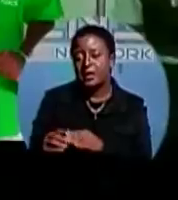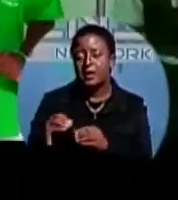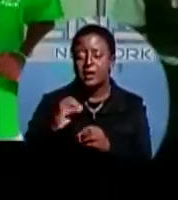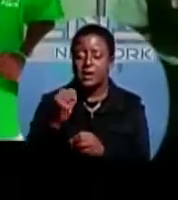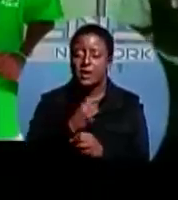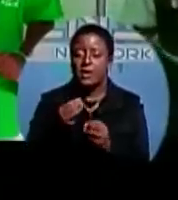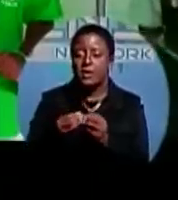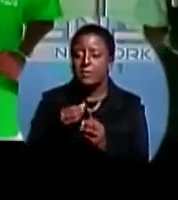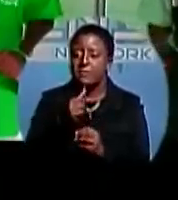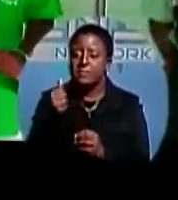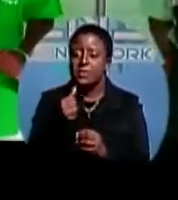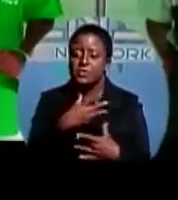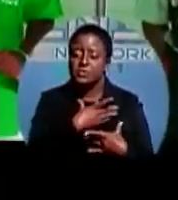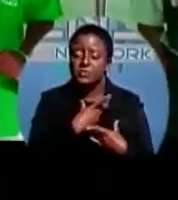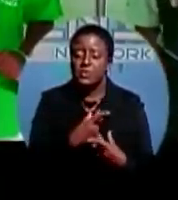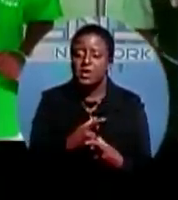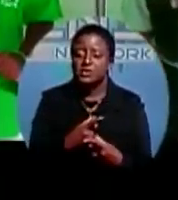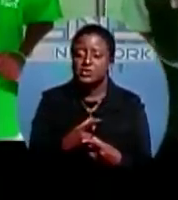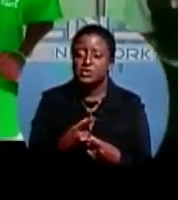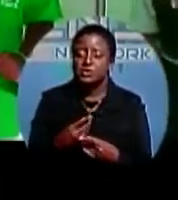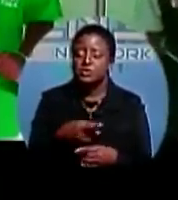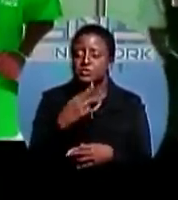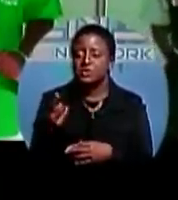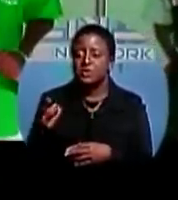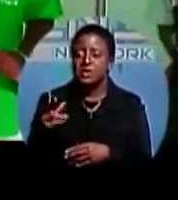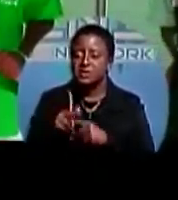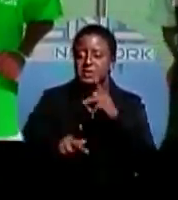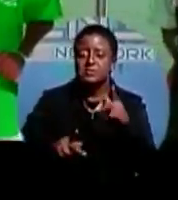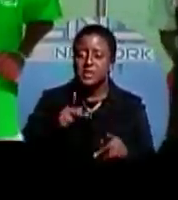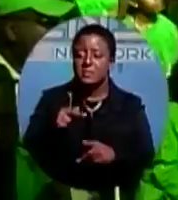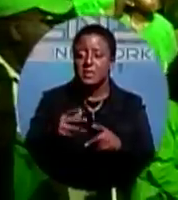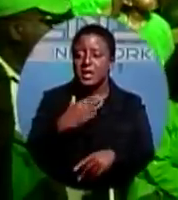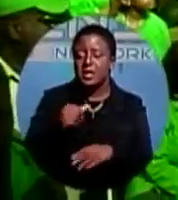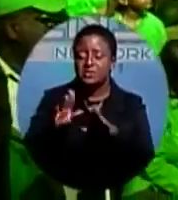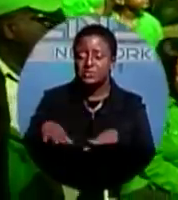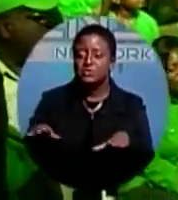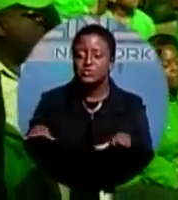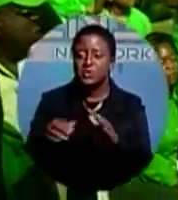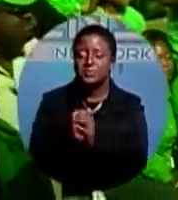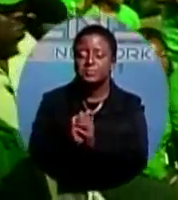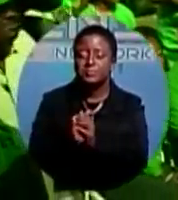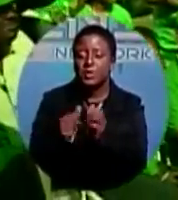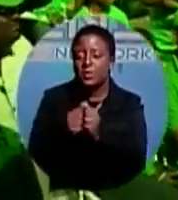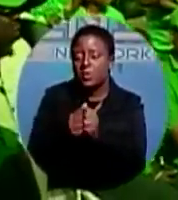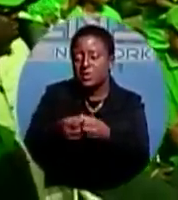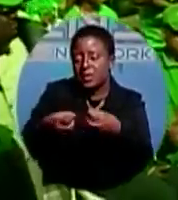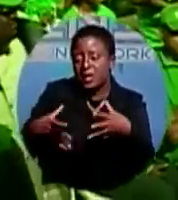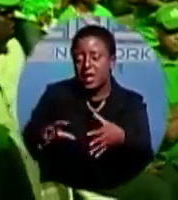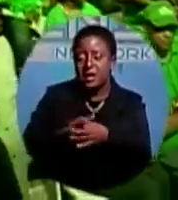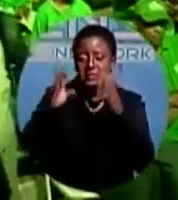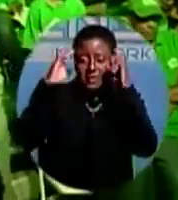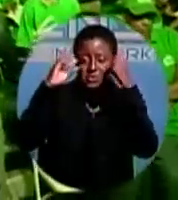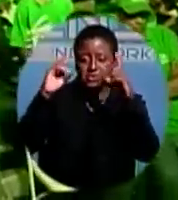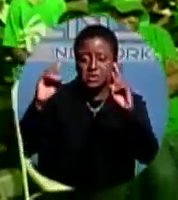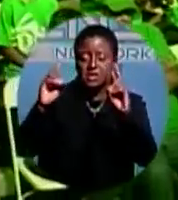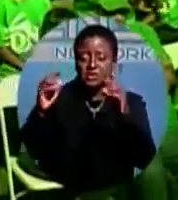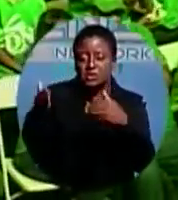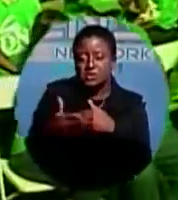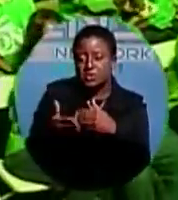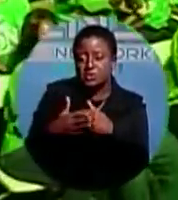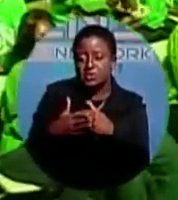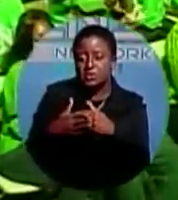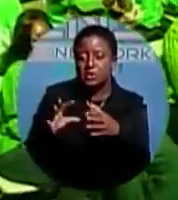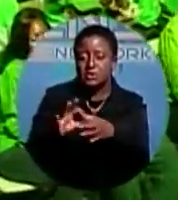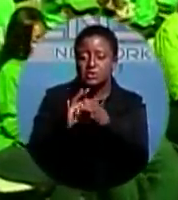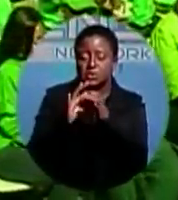resource is our people and our children in particular. With the lack of education closely associated with